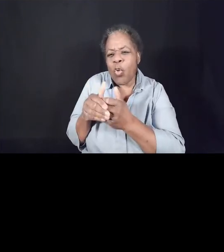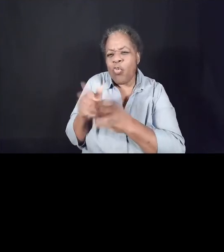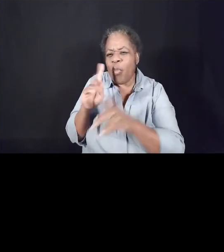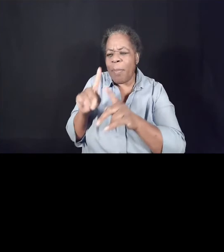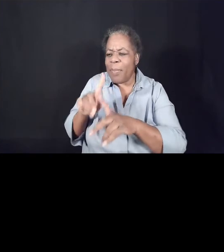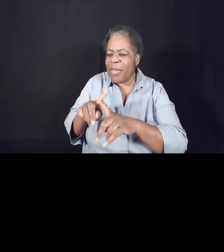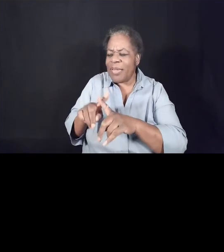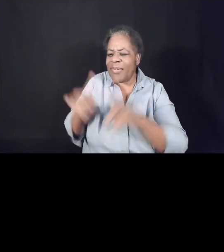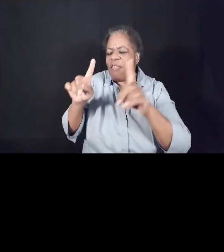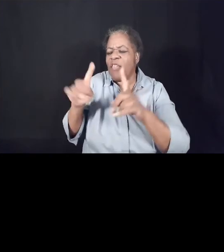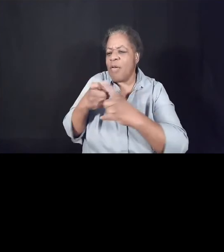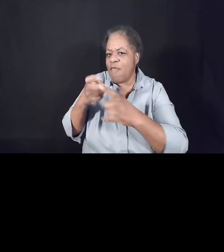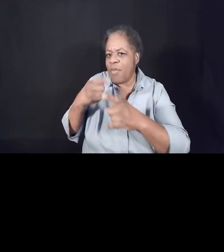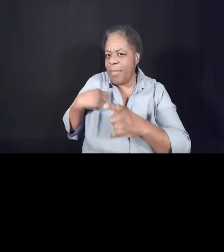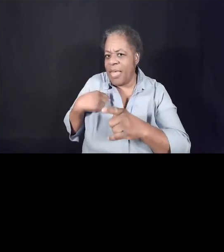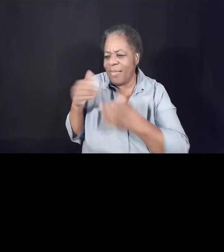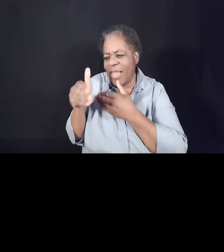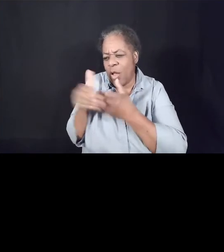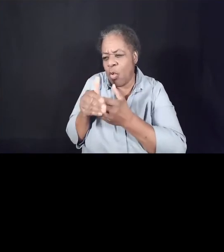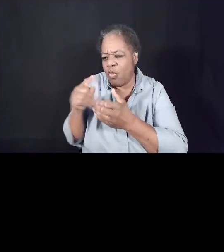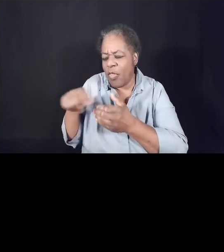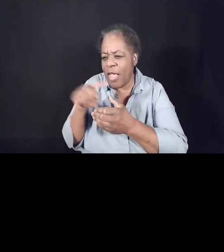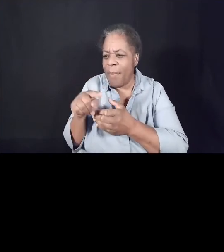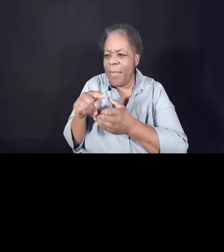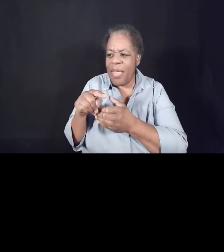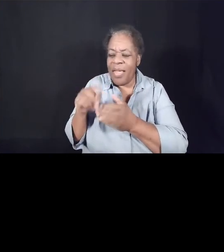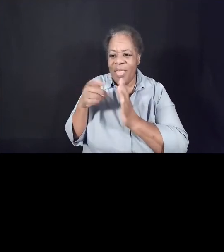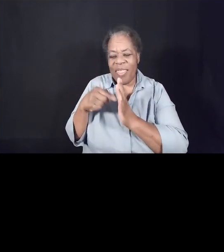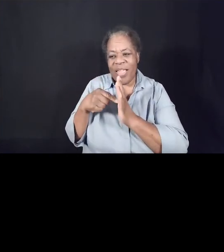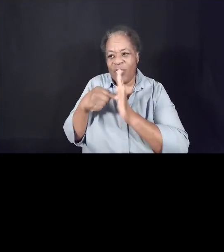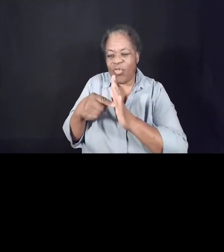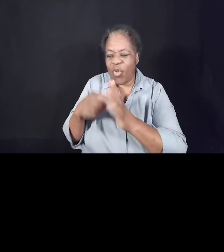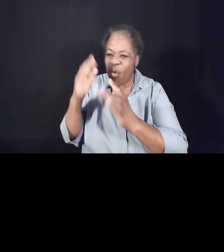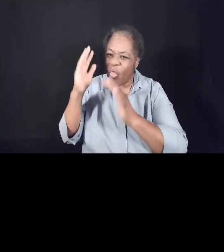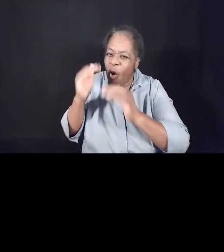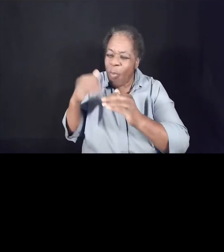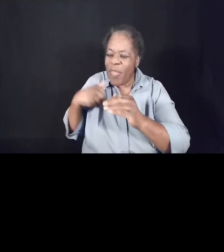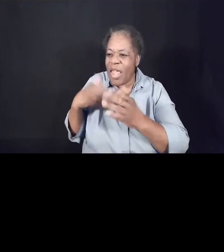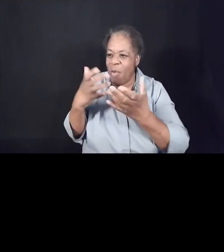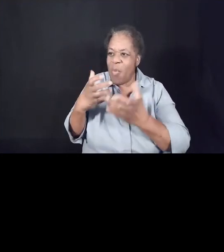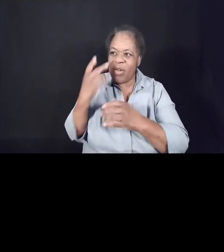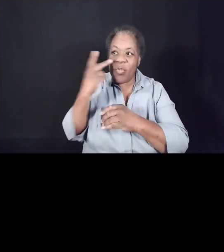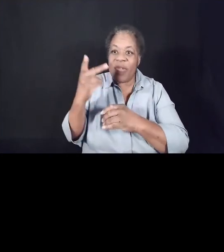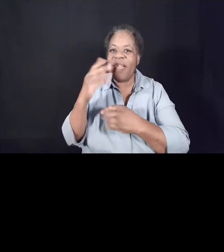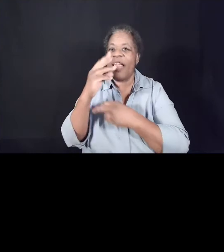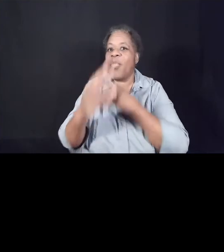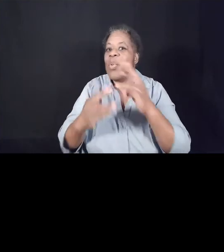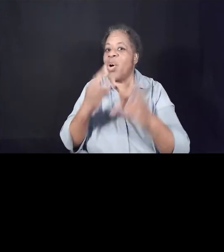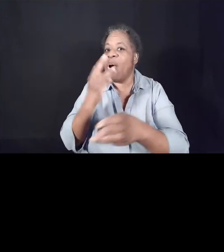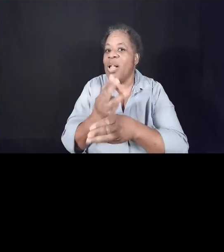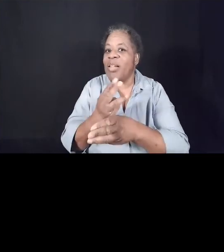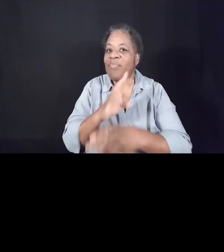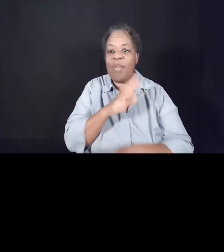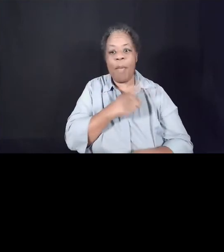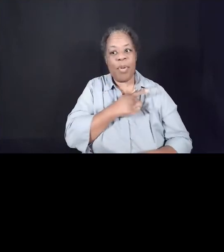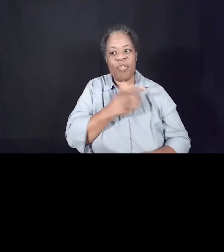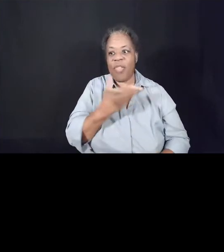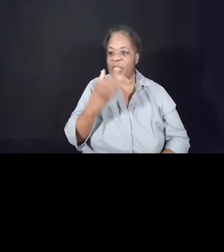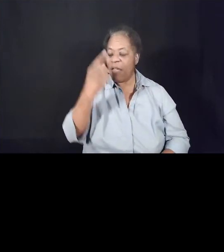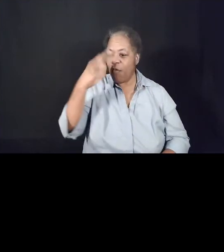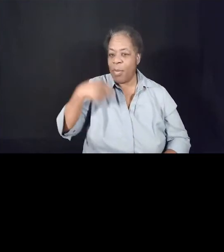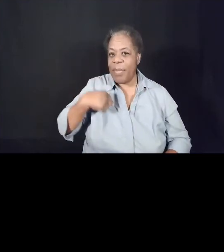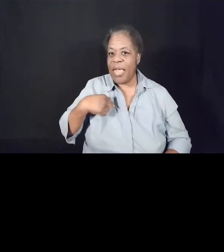that reflect the hope that I desire to see in the world. It's a very personal thing for me. My two nieces